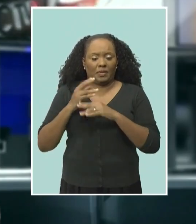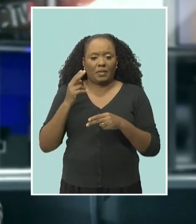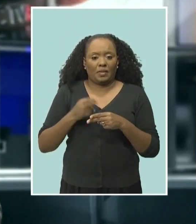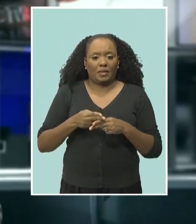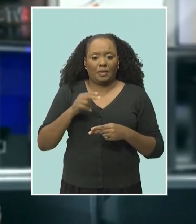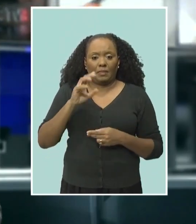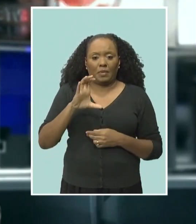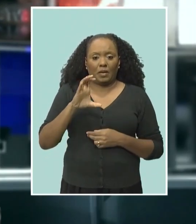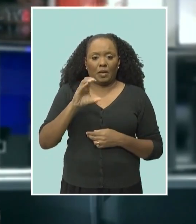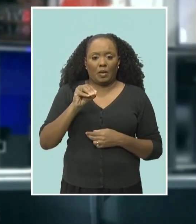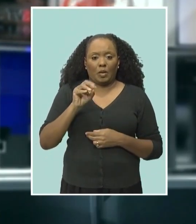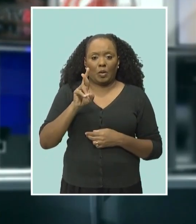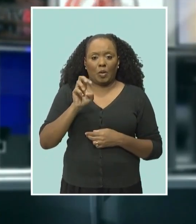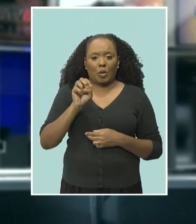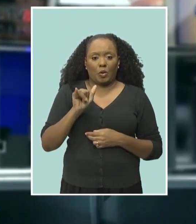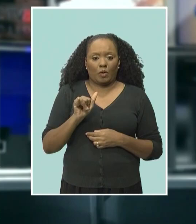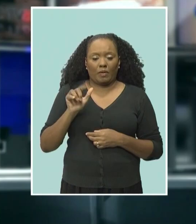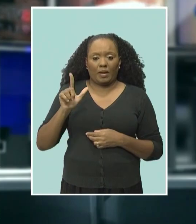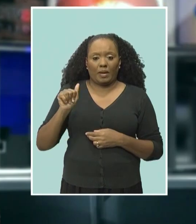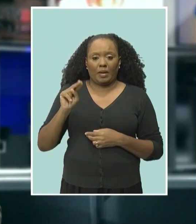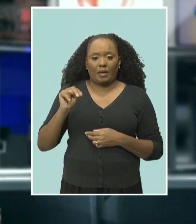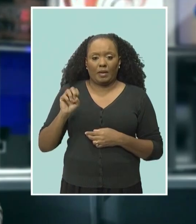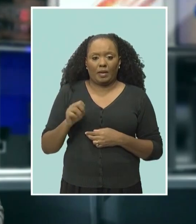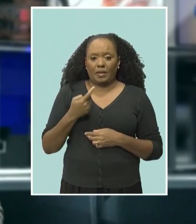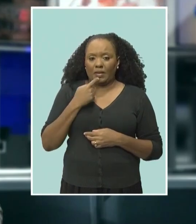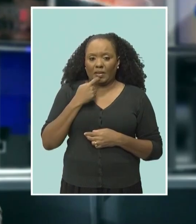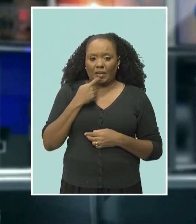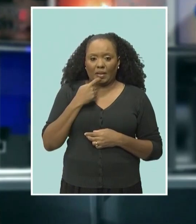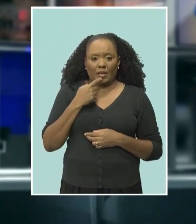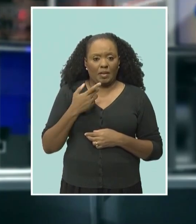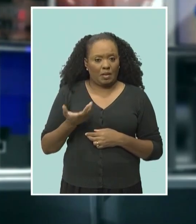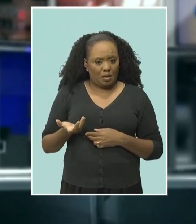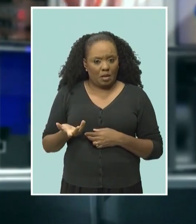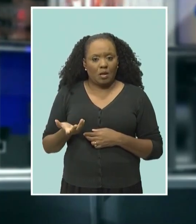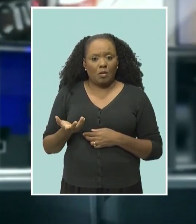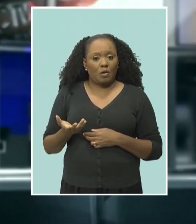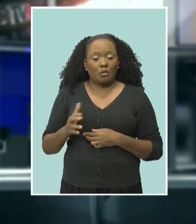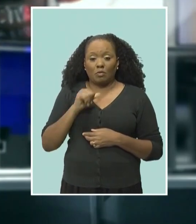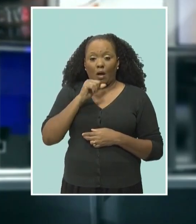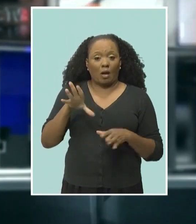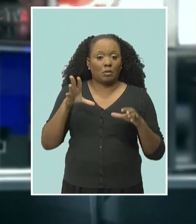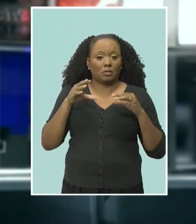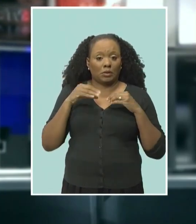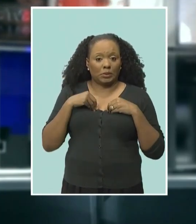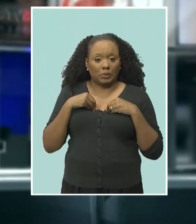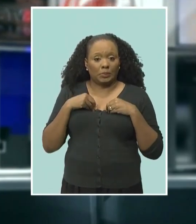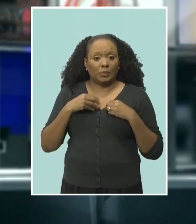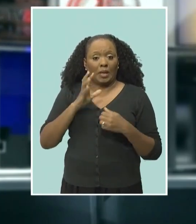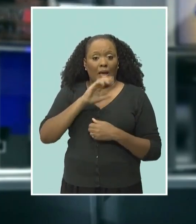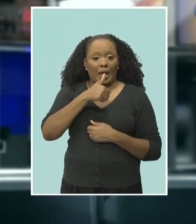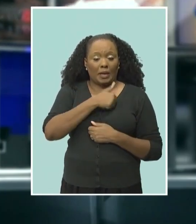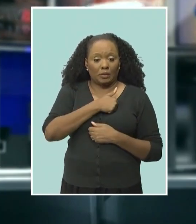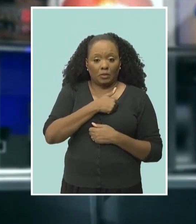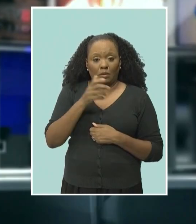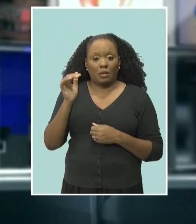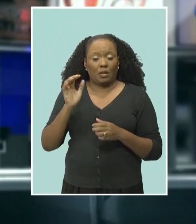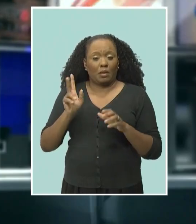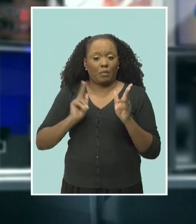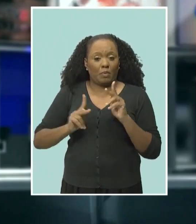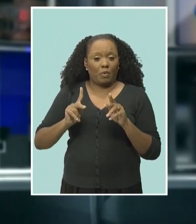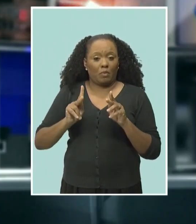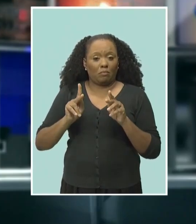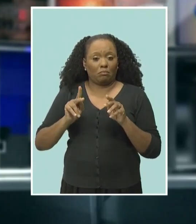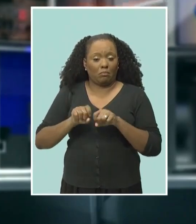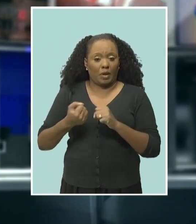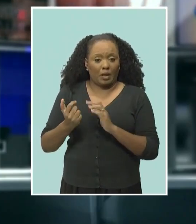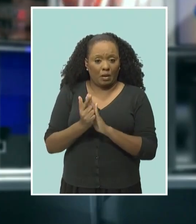Corey Lane, he's proposing a zero-tolerance attitude to what may be seen as minor infractions. He believes Barbadians are